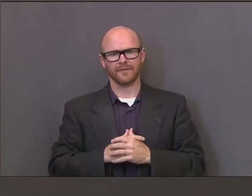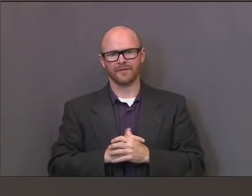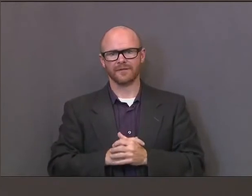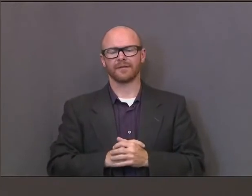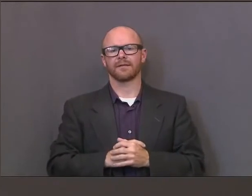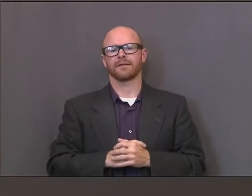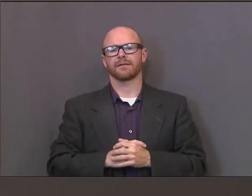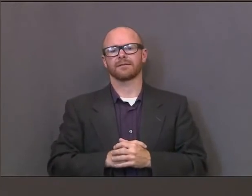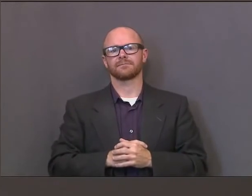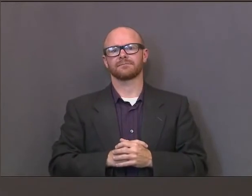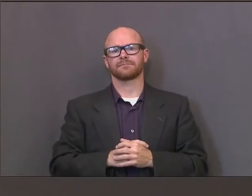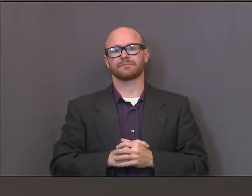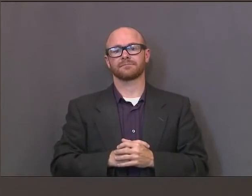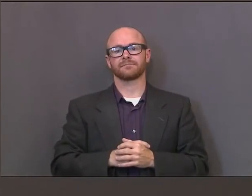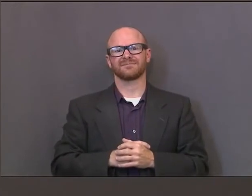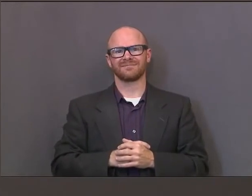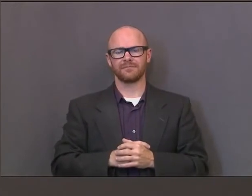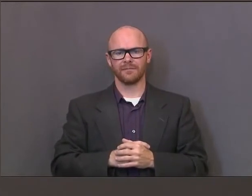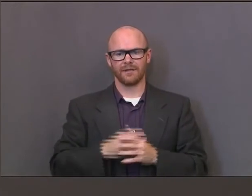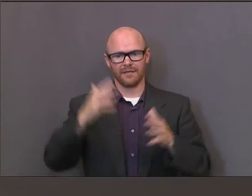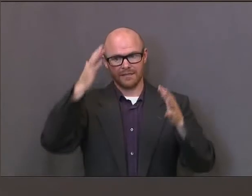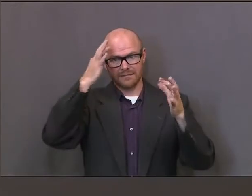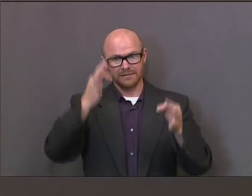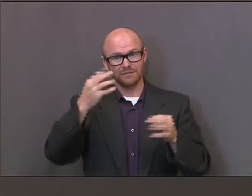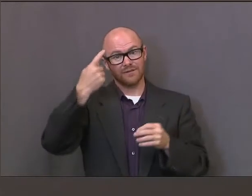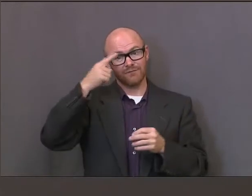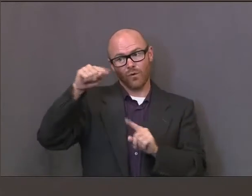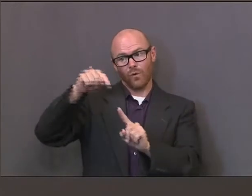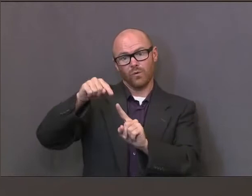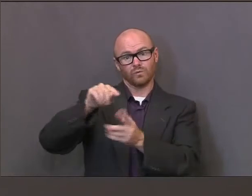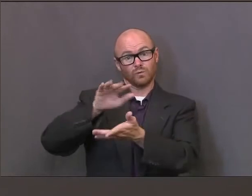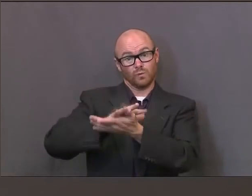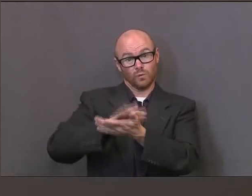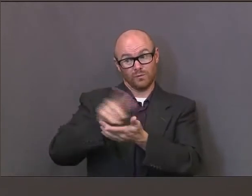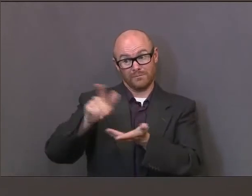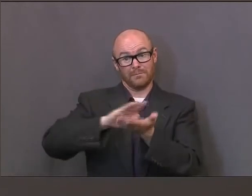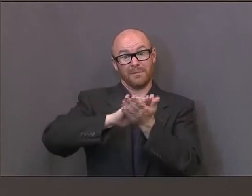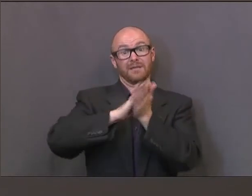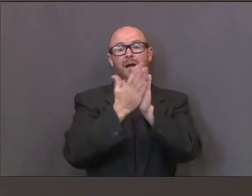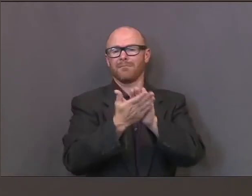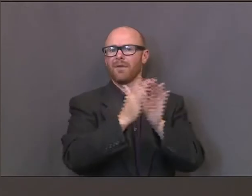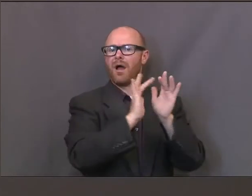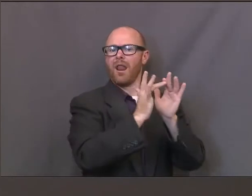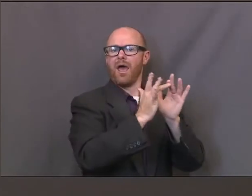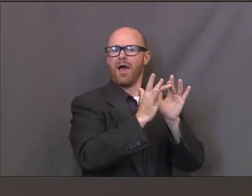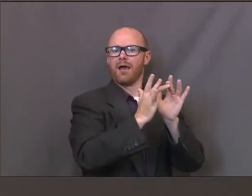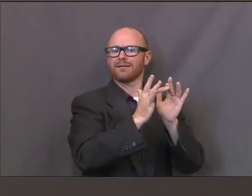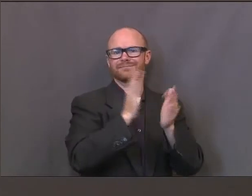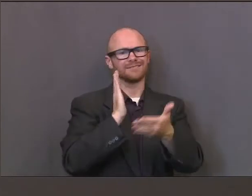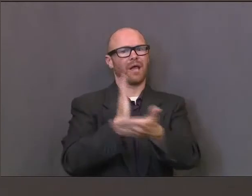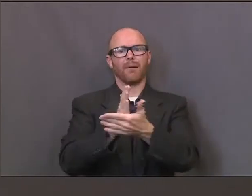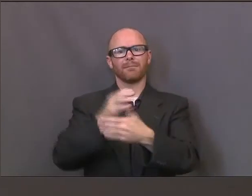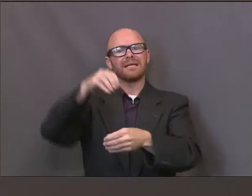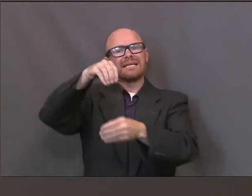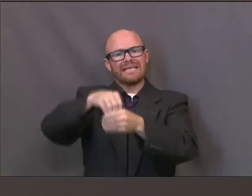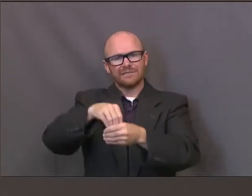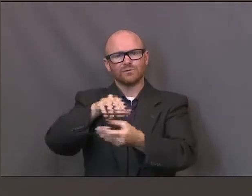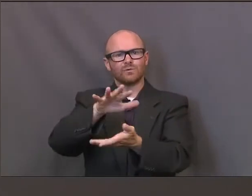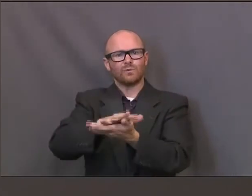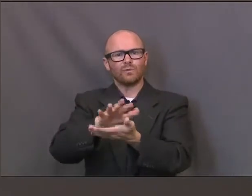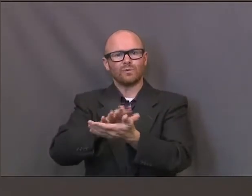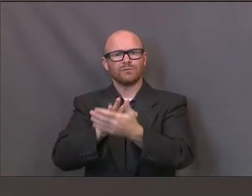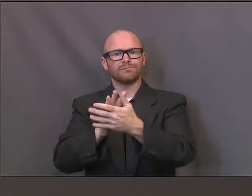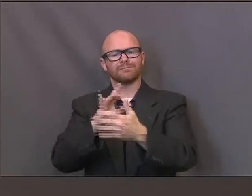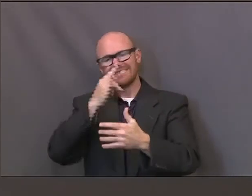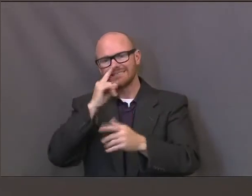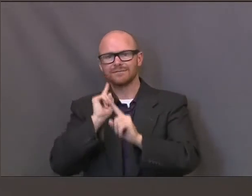So the decision on whether or not a school needs to go virtual or take other actions to prevent the spread of COVID-19 in their school setting